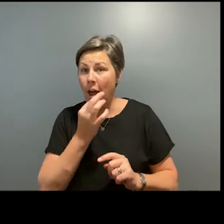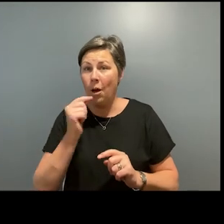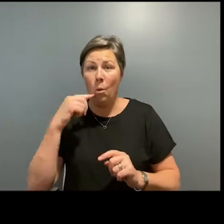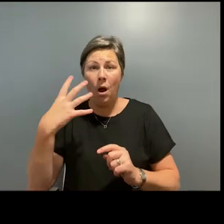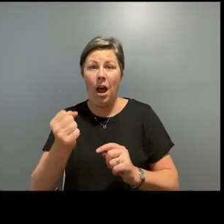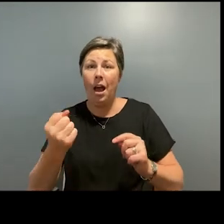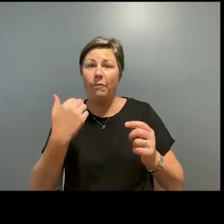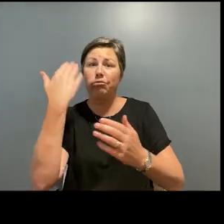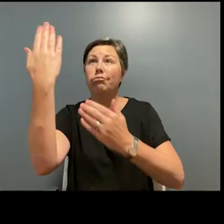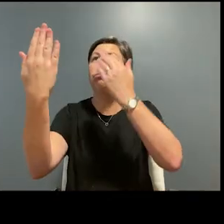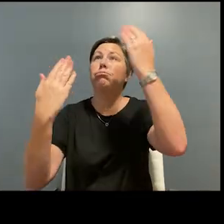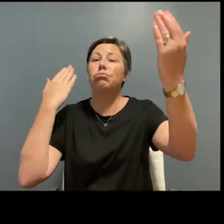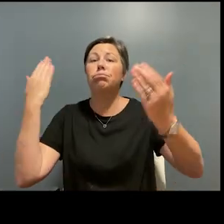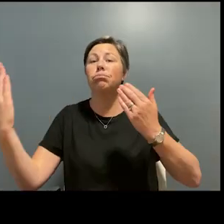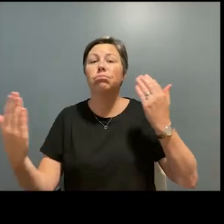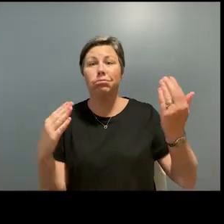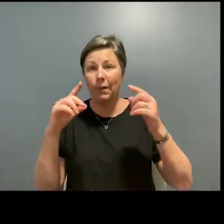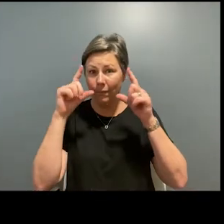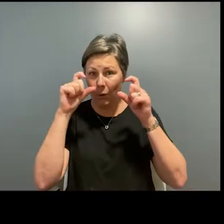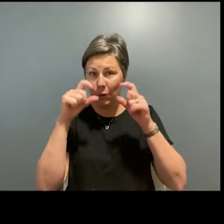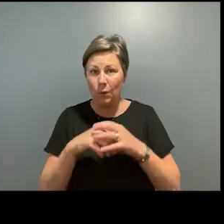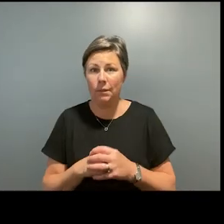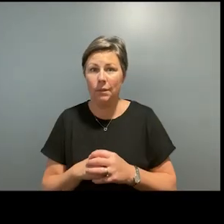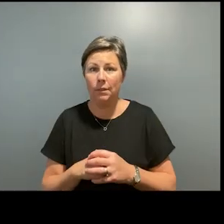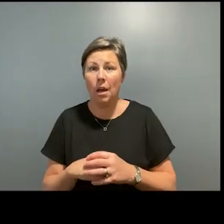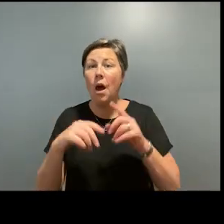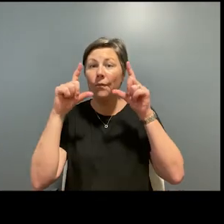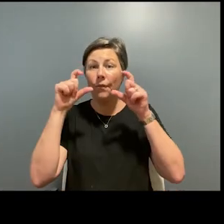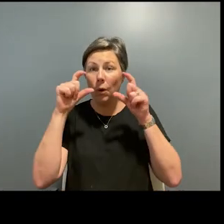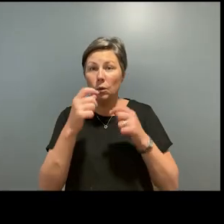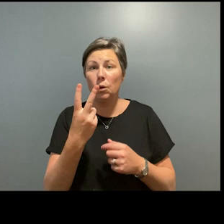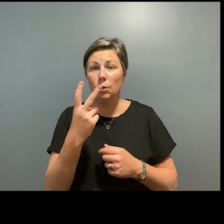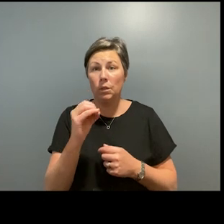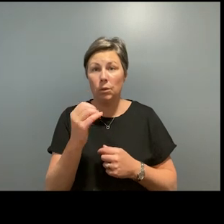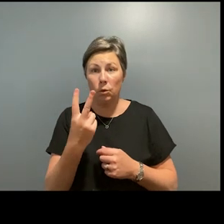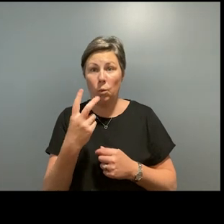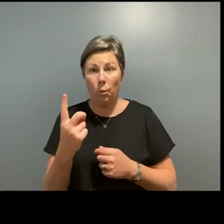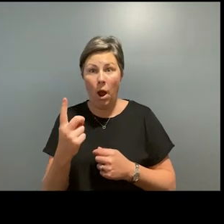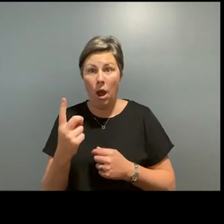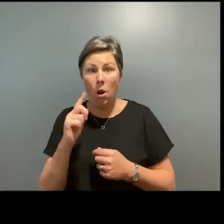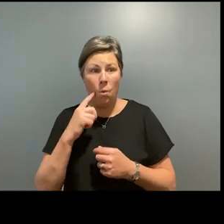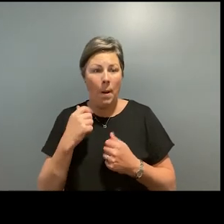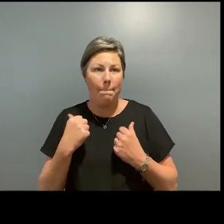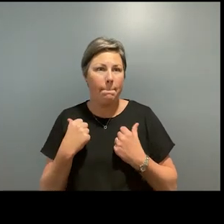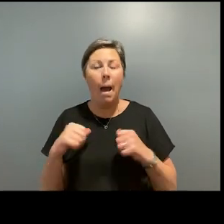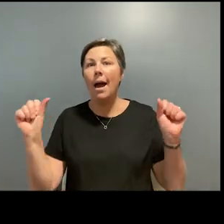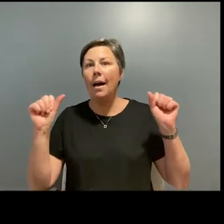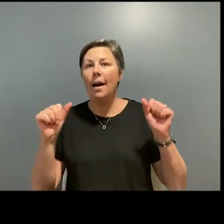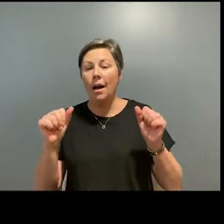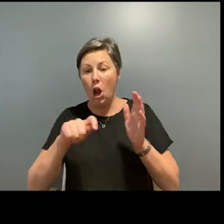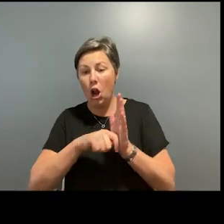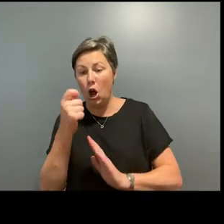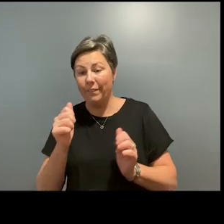PHOTO 2021 will be one of the first opportunities after lockdown for art and culture loving